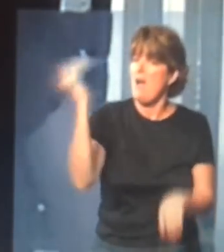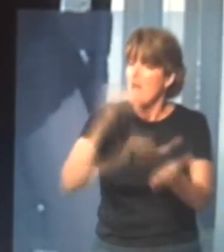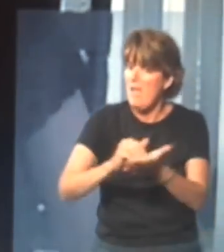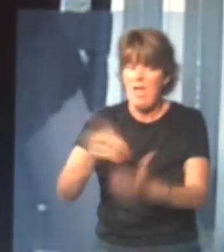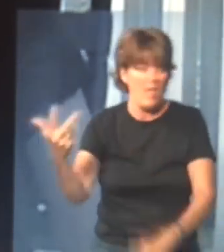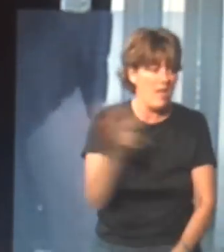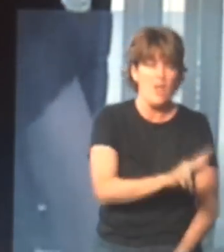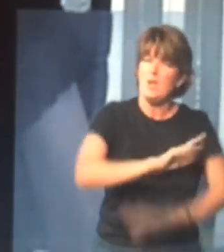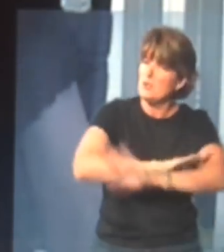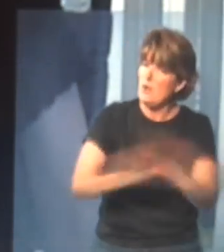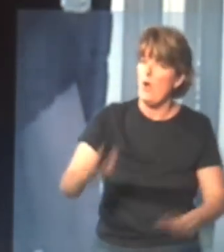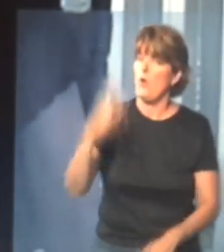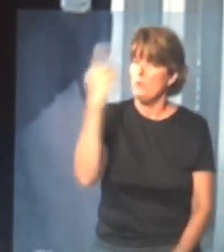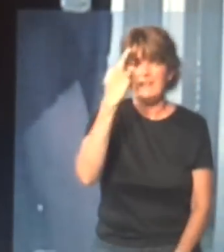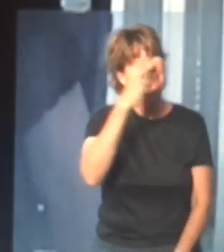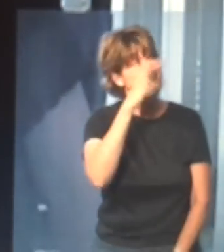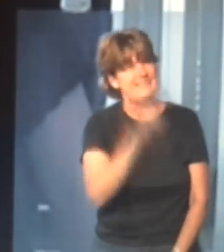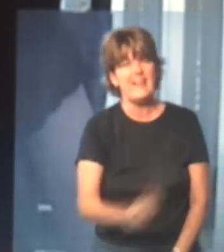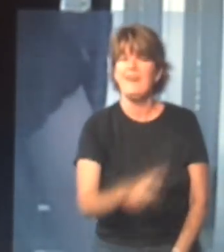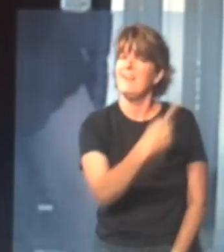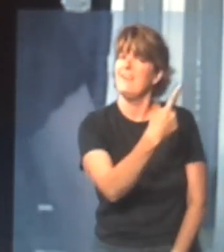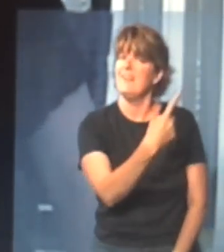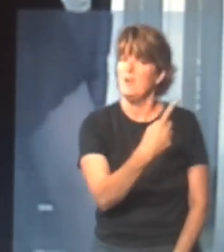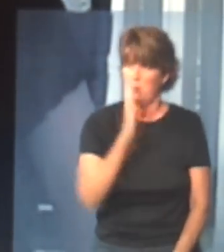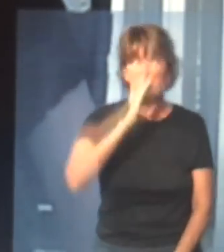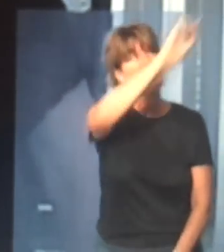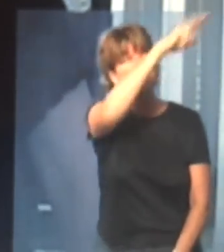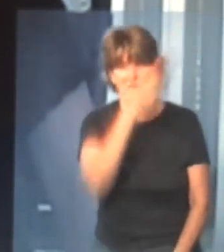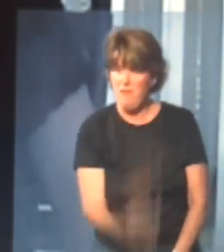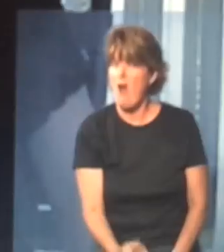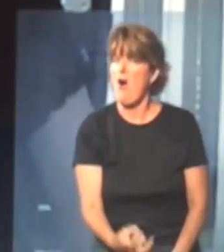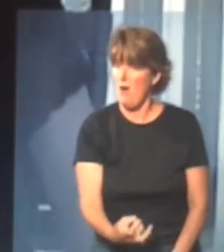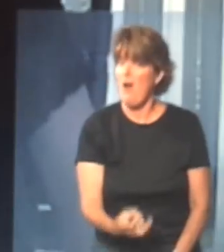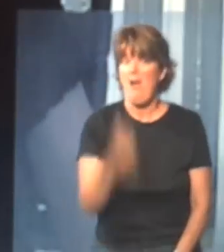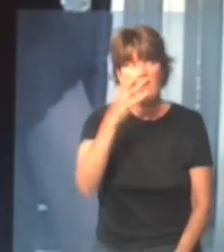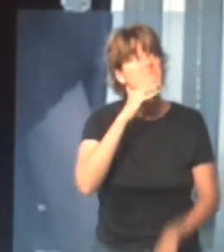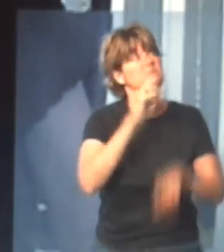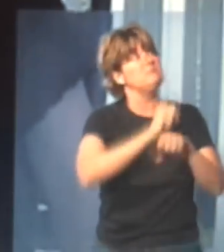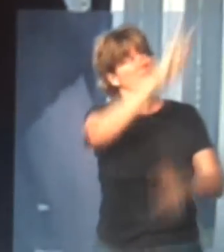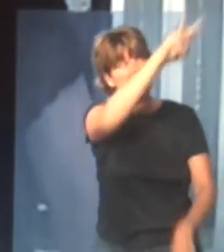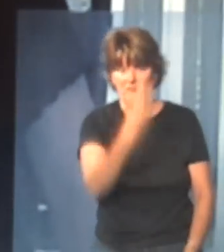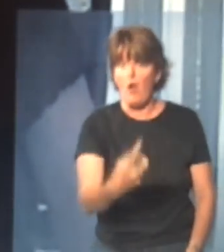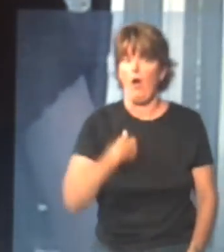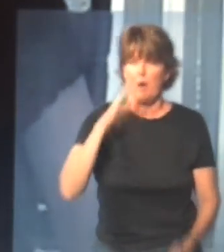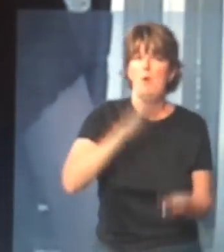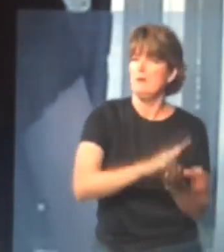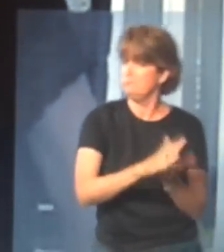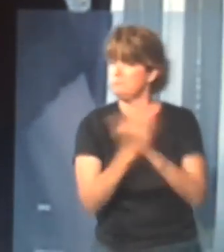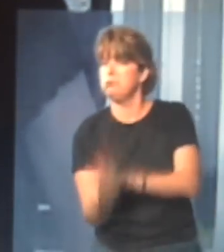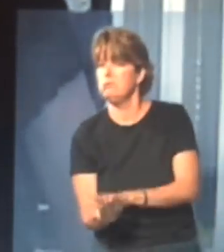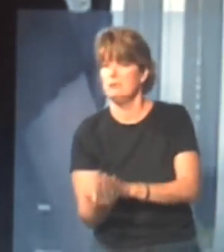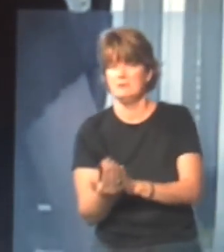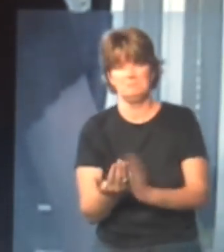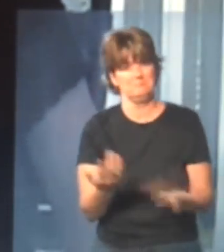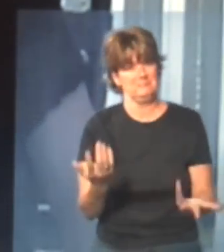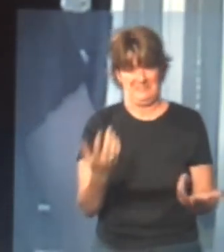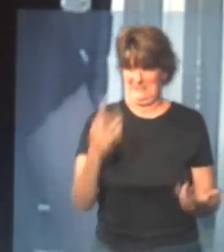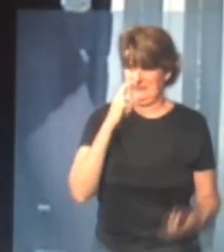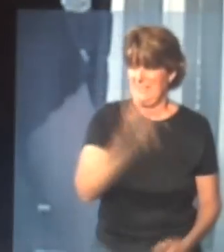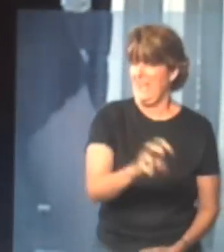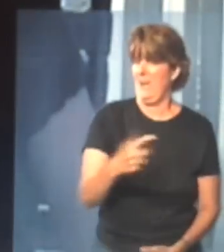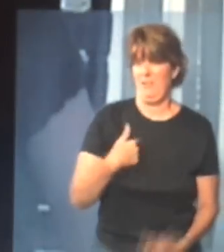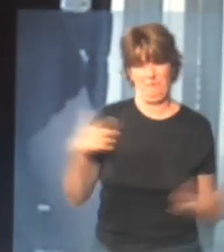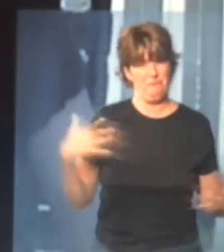docks anymore, because snakes are up in these branches, and they'll fall down in the boat, and I'll tip the boat over, you know, I can't stand snakes,